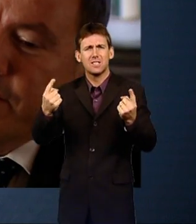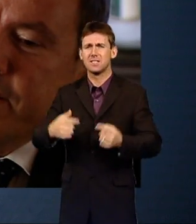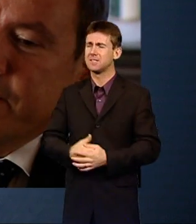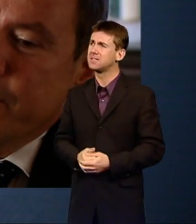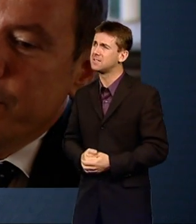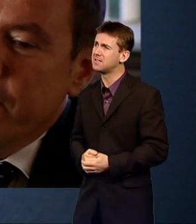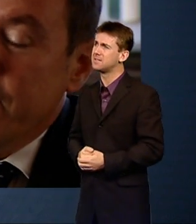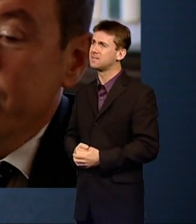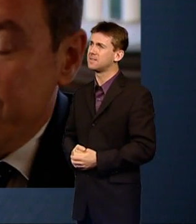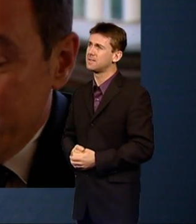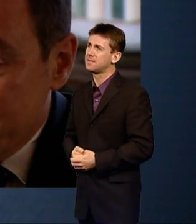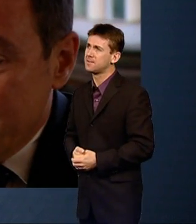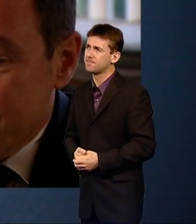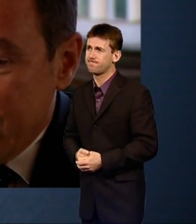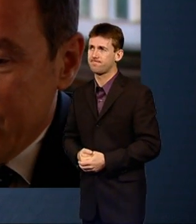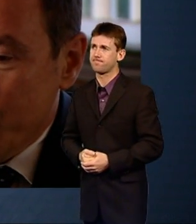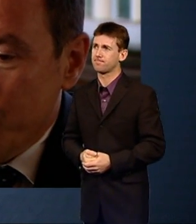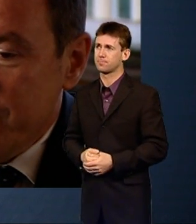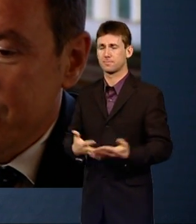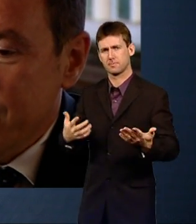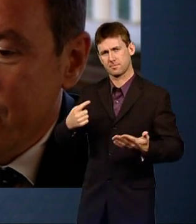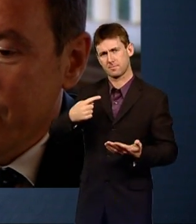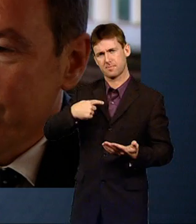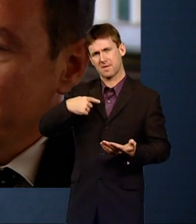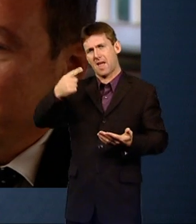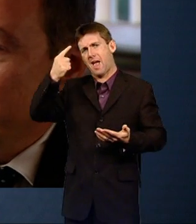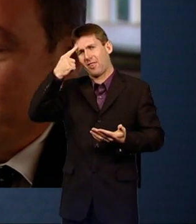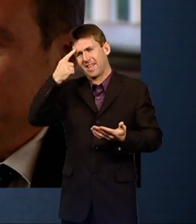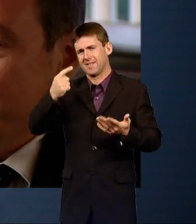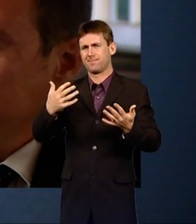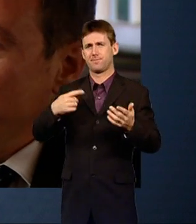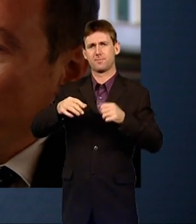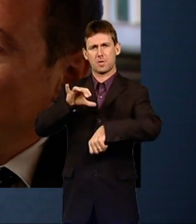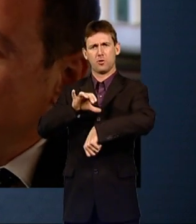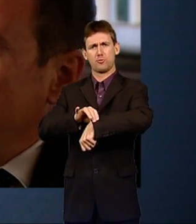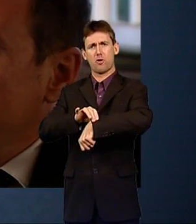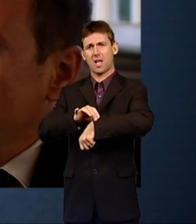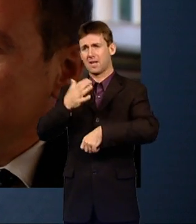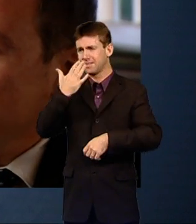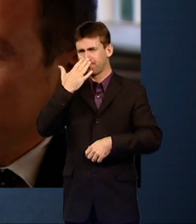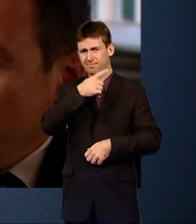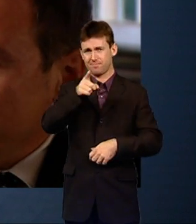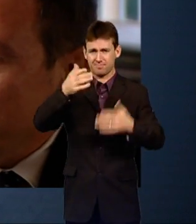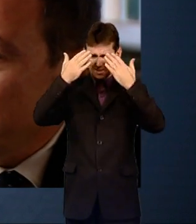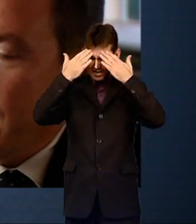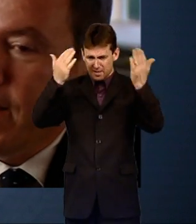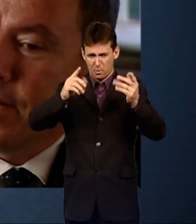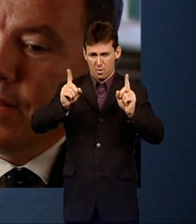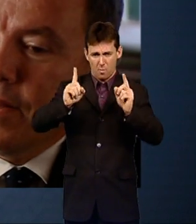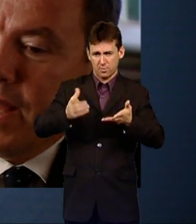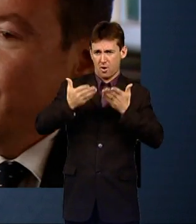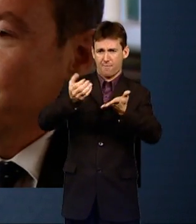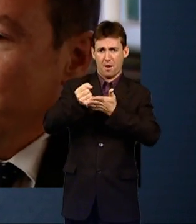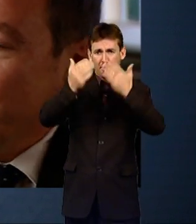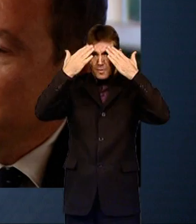I think a generous understanding would be to say that doctors have reached the point where they don't know what else to offer, and